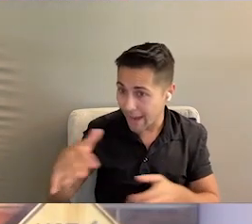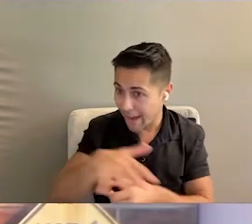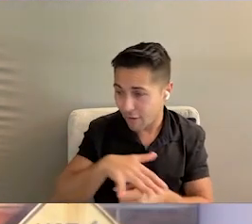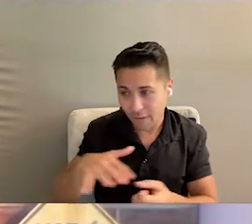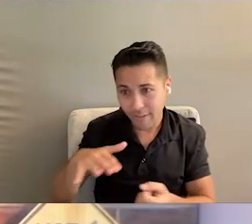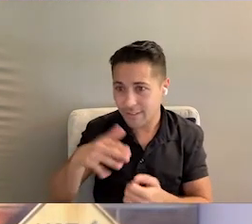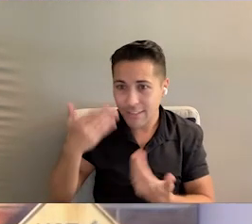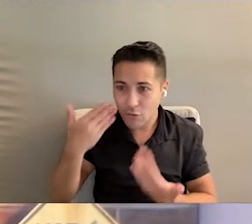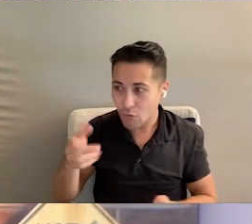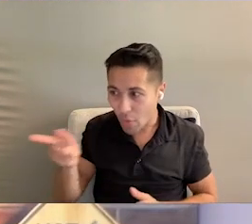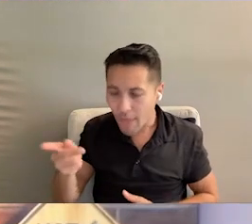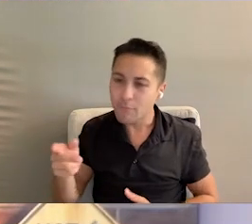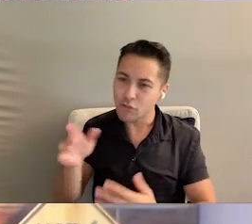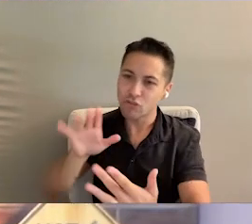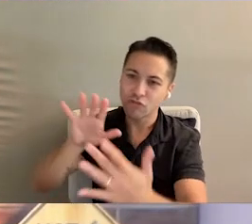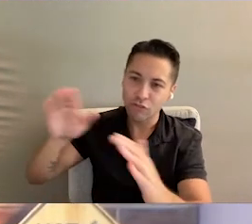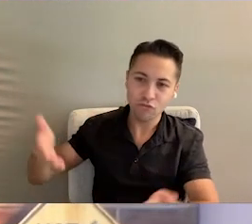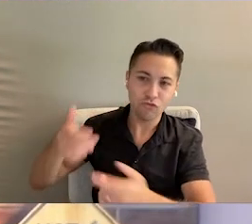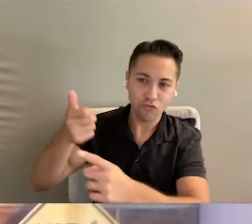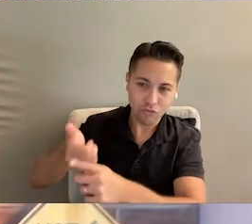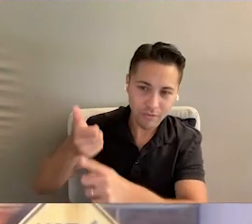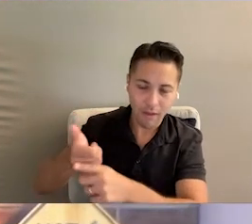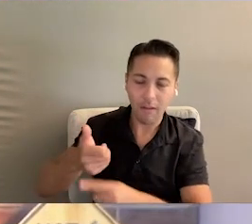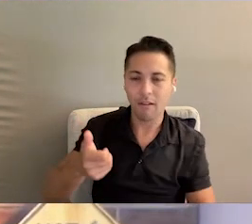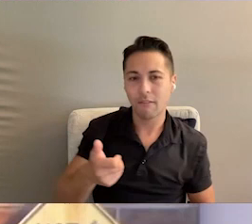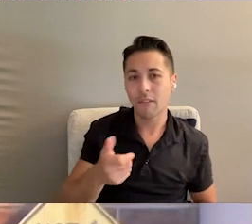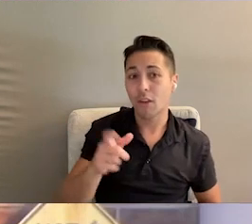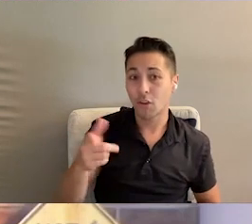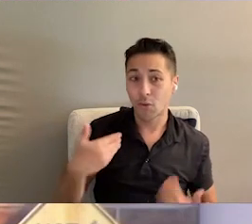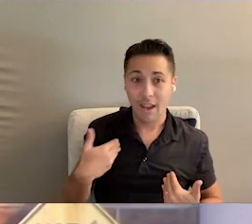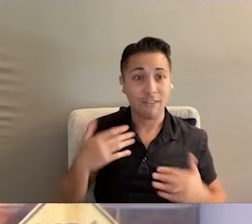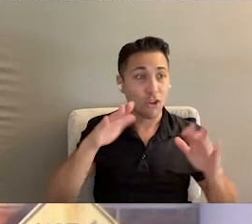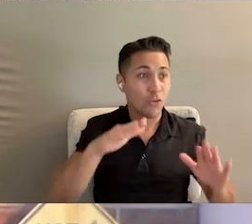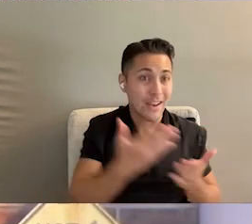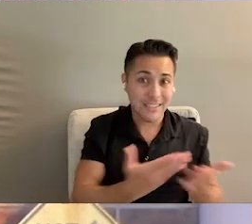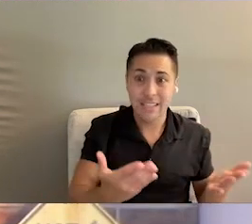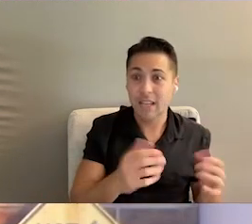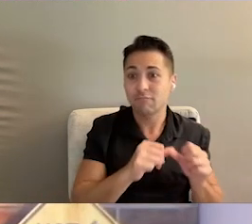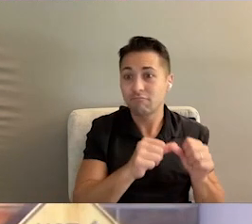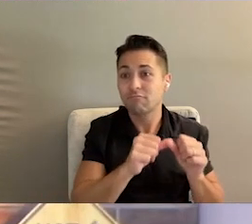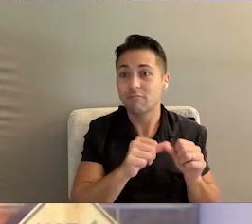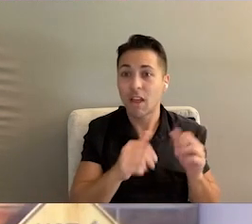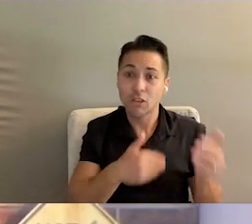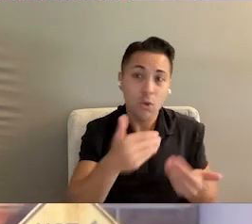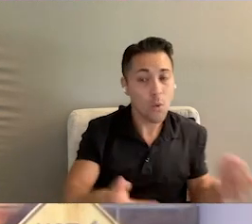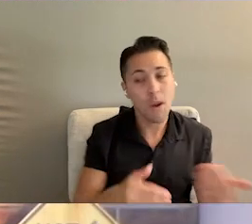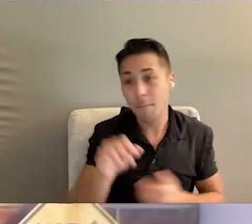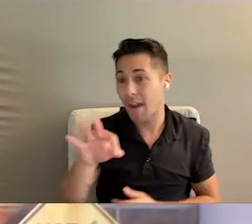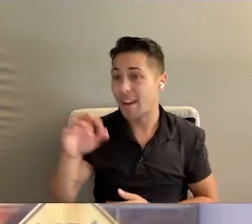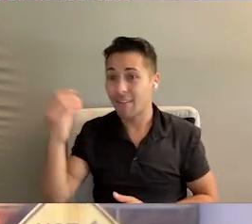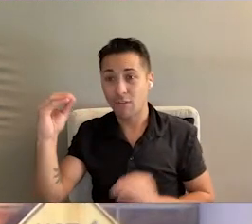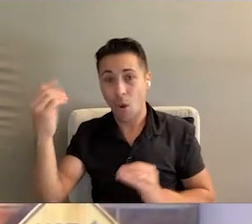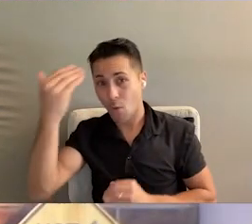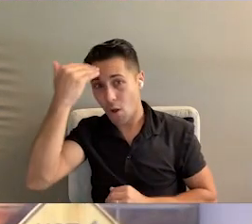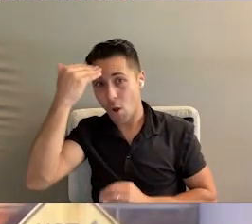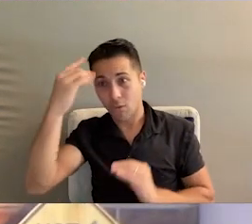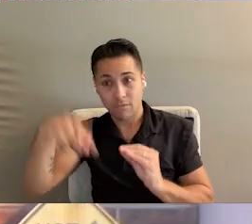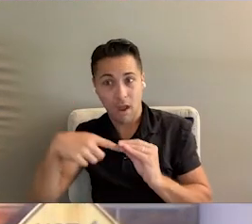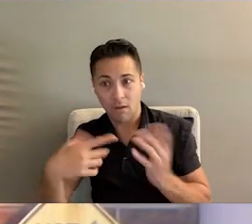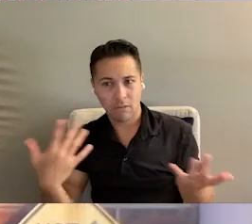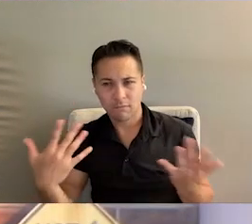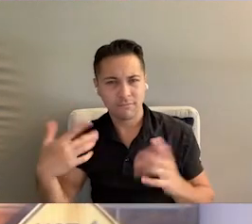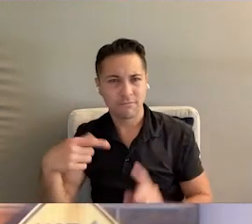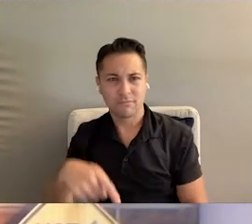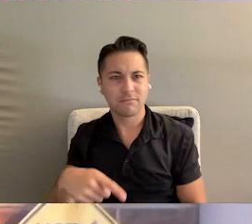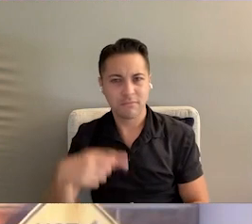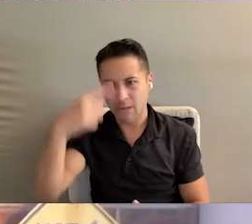introduce yourself and get connected. Because we all know you can have the greatest thing in the world going on. But if nobody knows about it, what good is